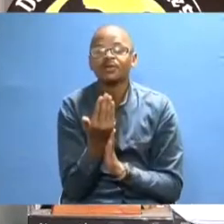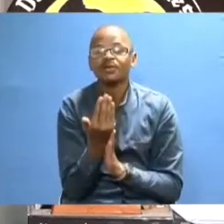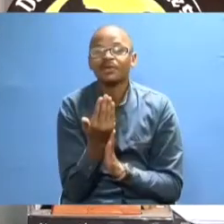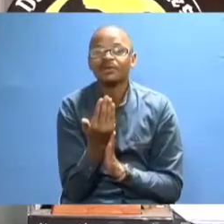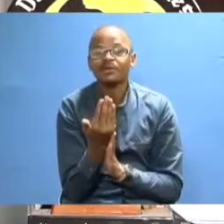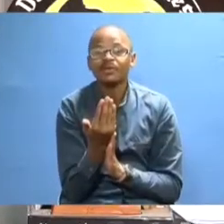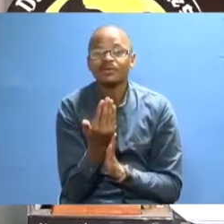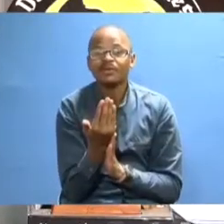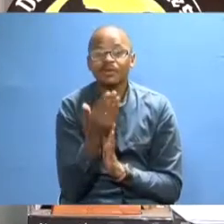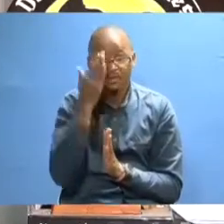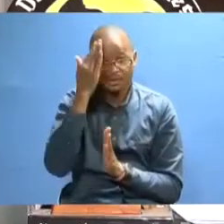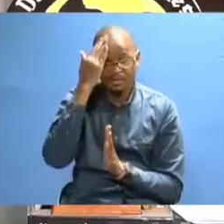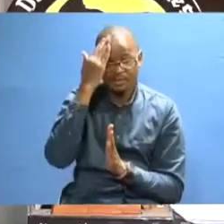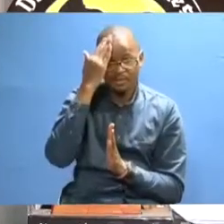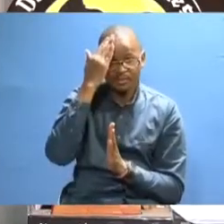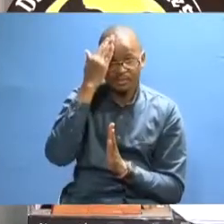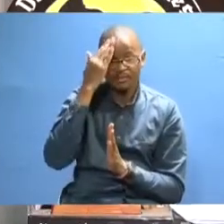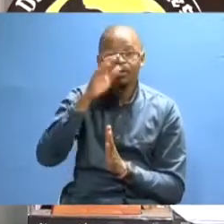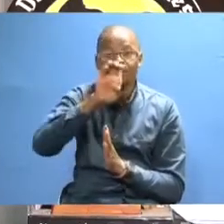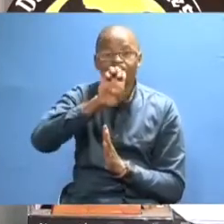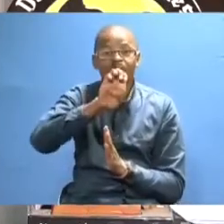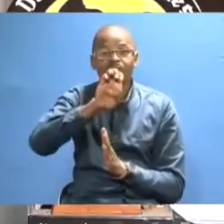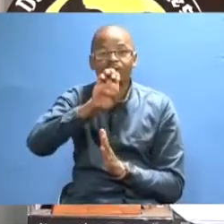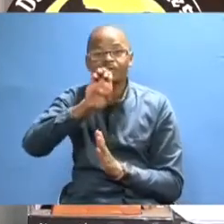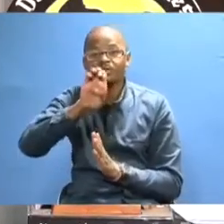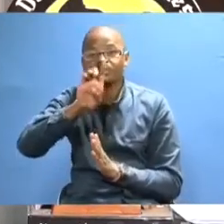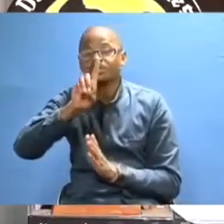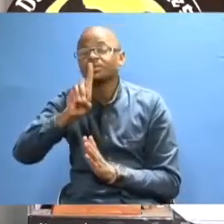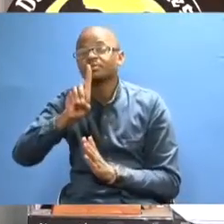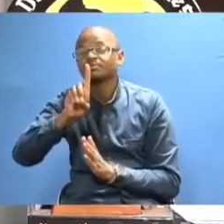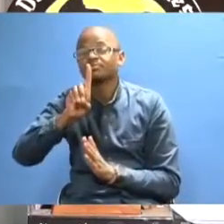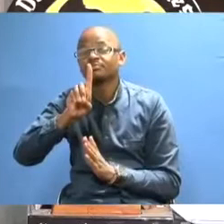popularly referred to as ECD,